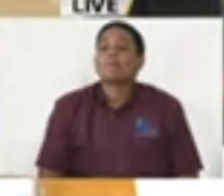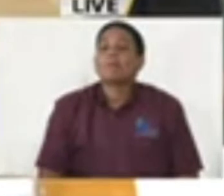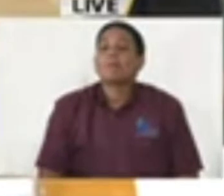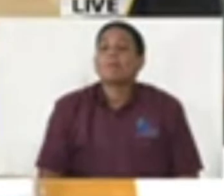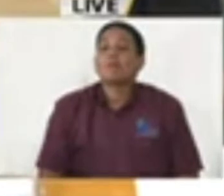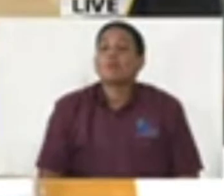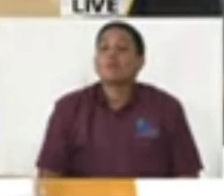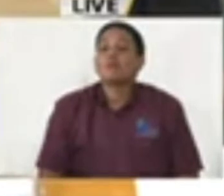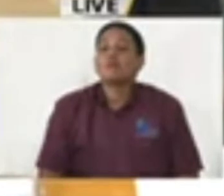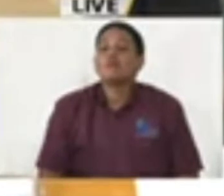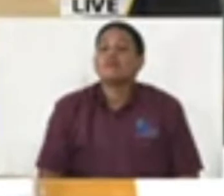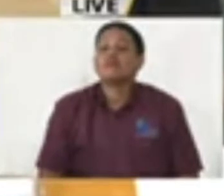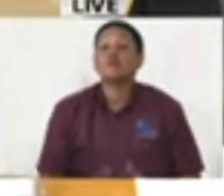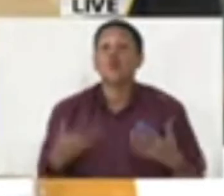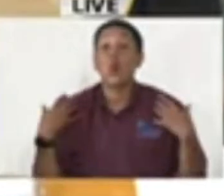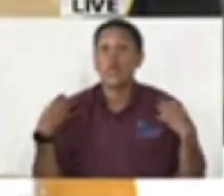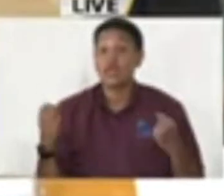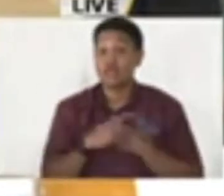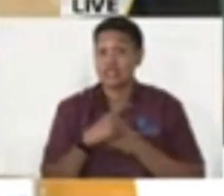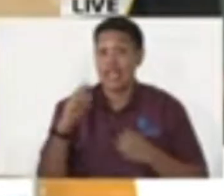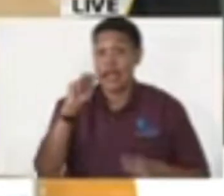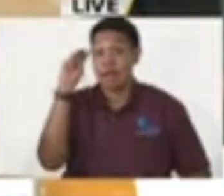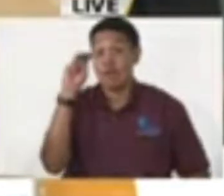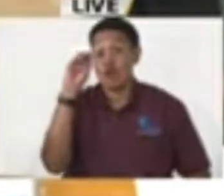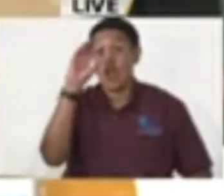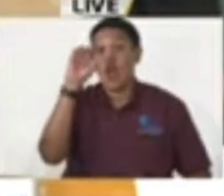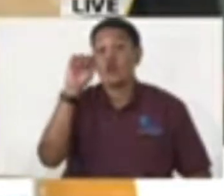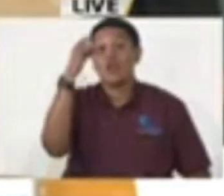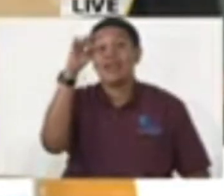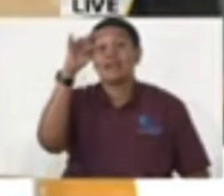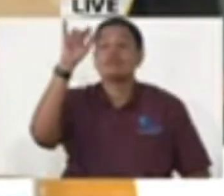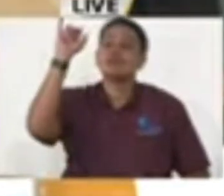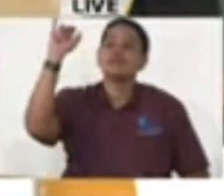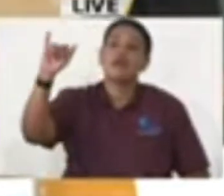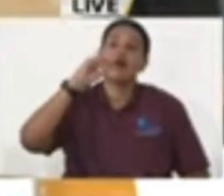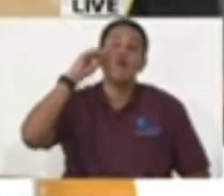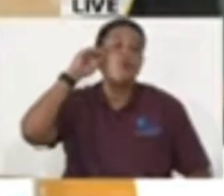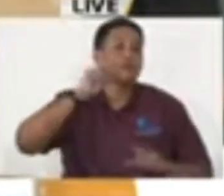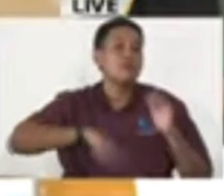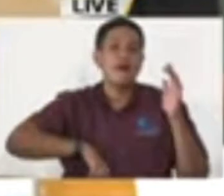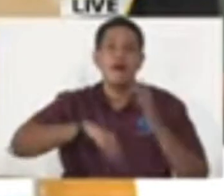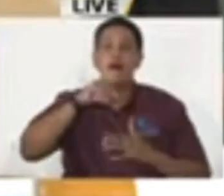So, Heroes Day, Monday, October 18th, will be a no-movement day.